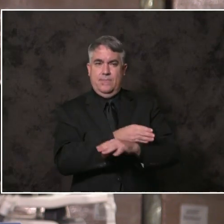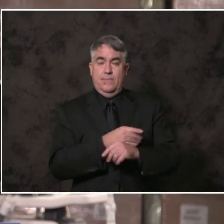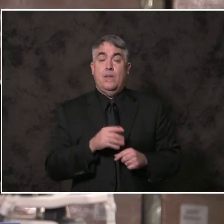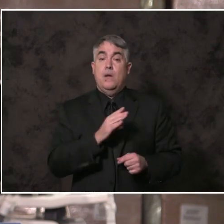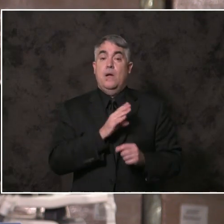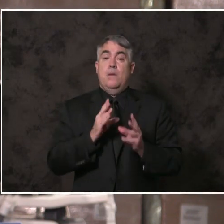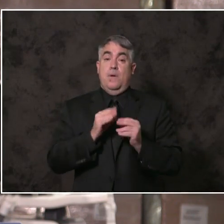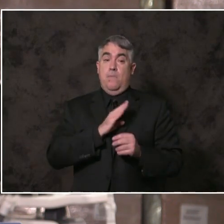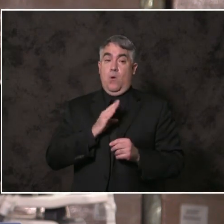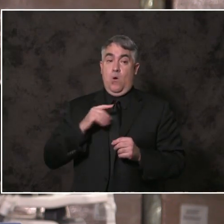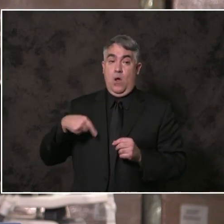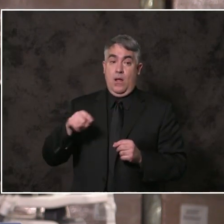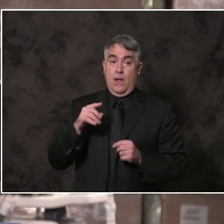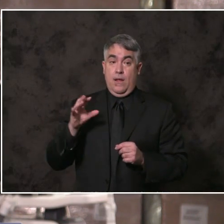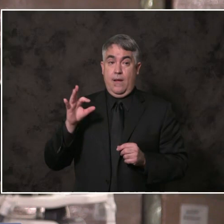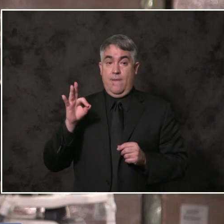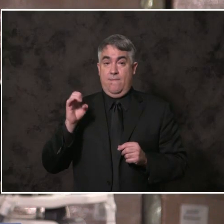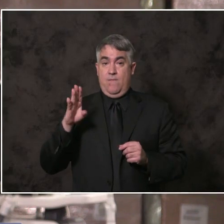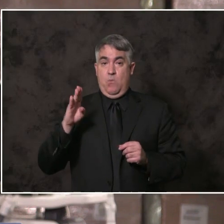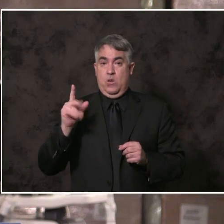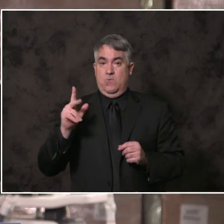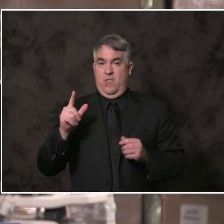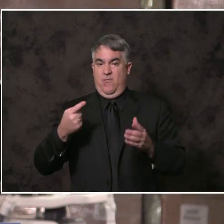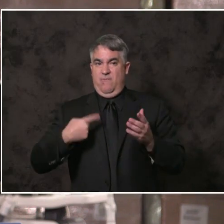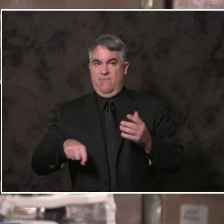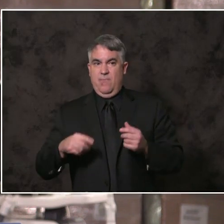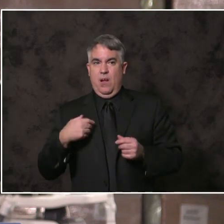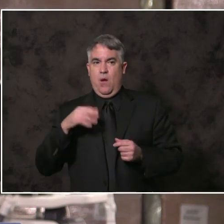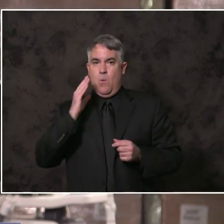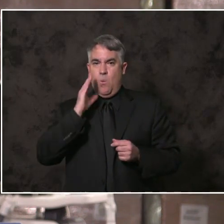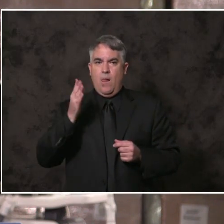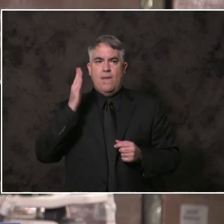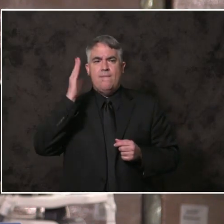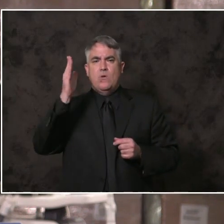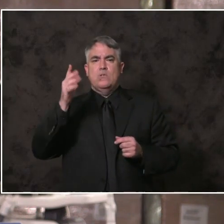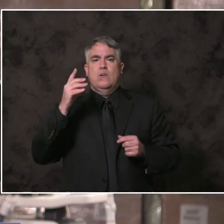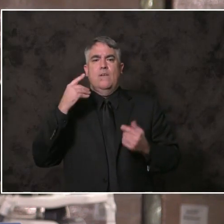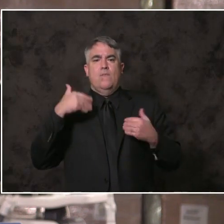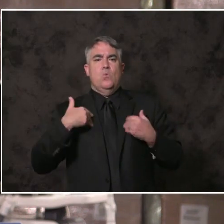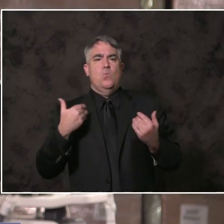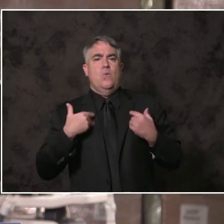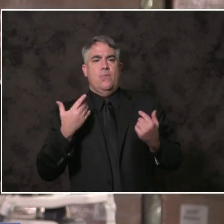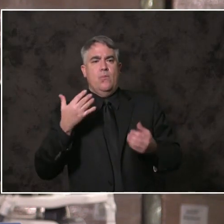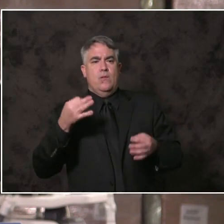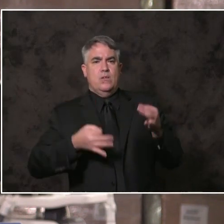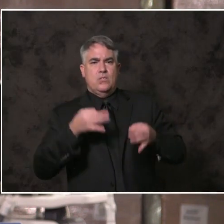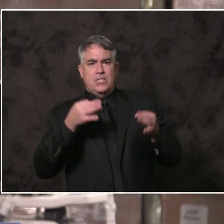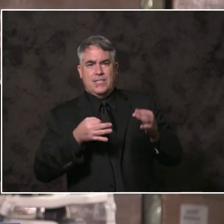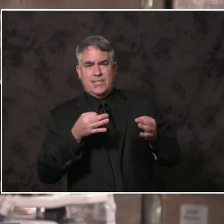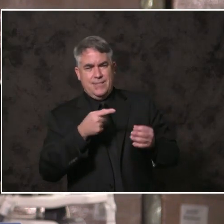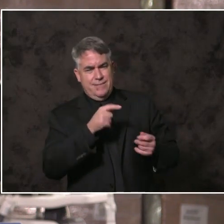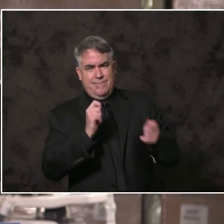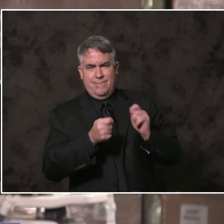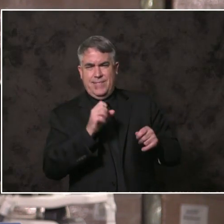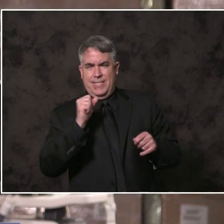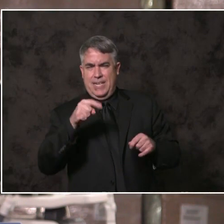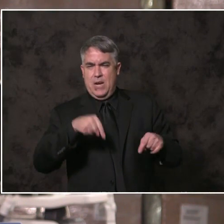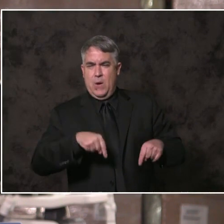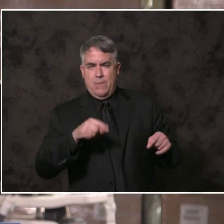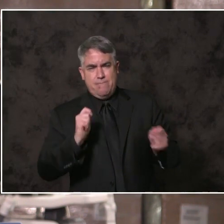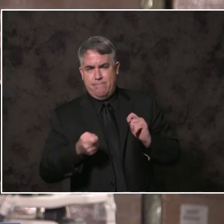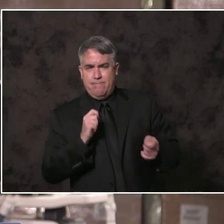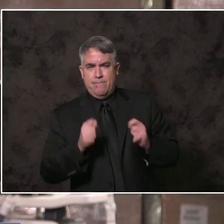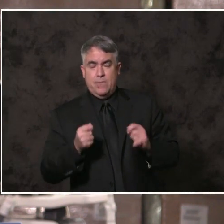February 23rd focused on the future of juvenile justice in San Diego County. With a special emphasis